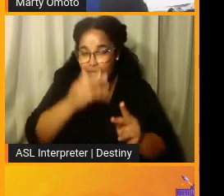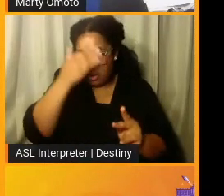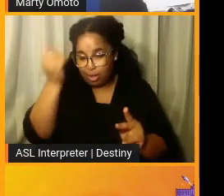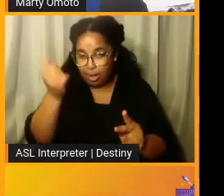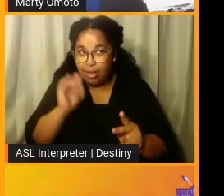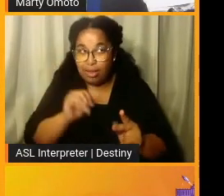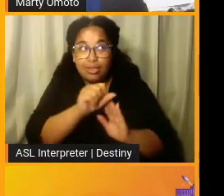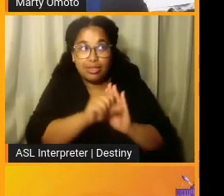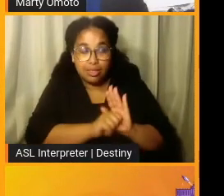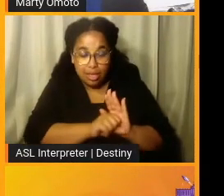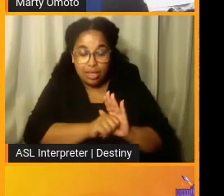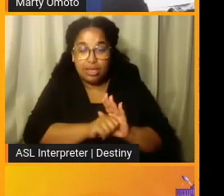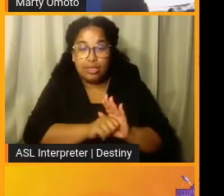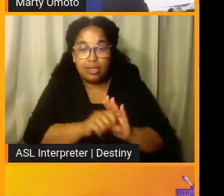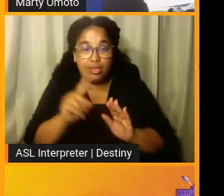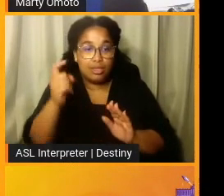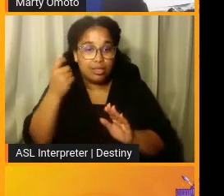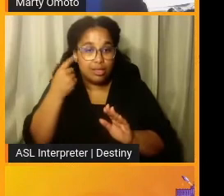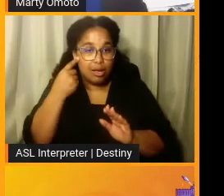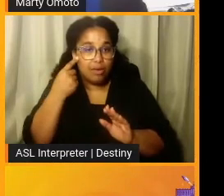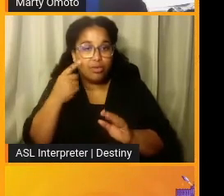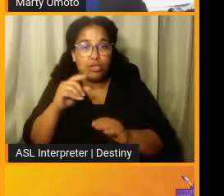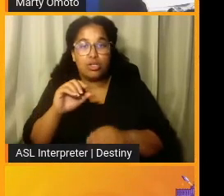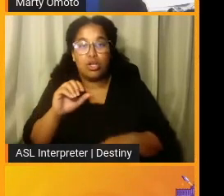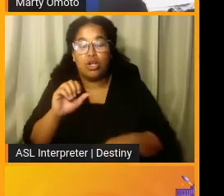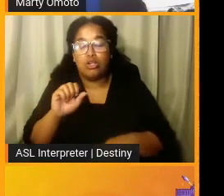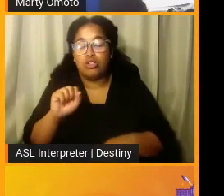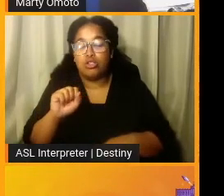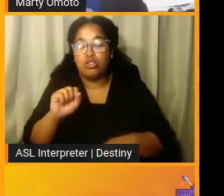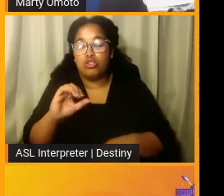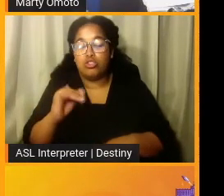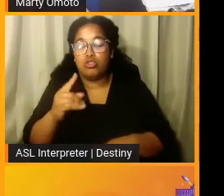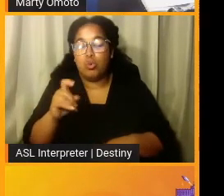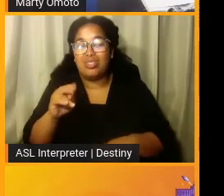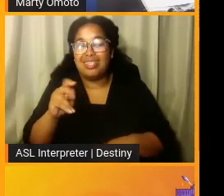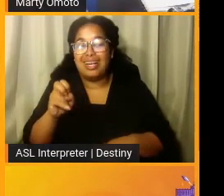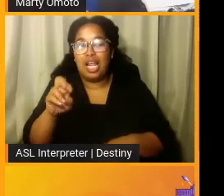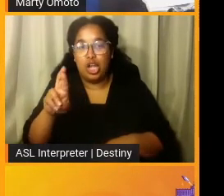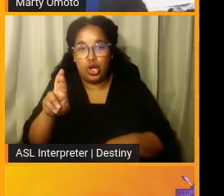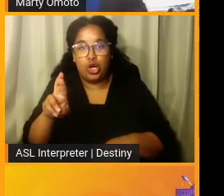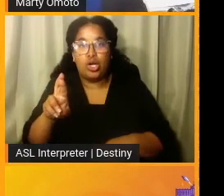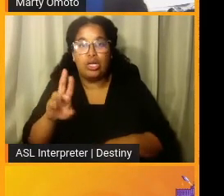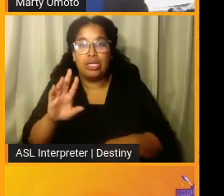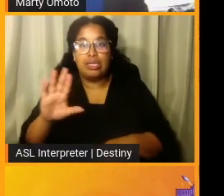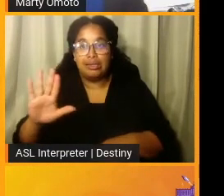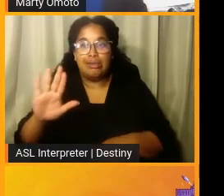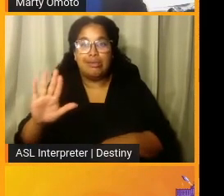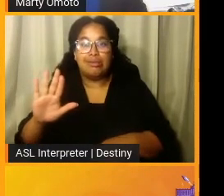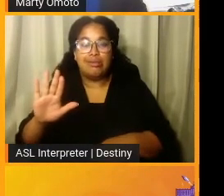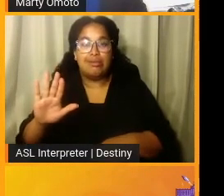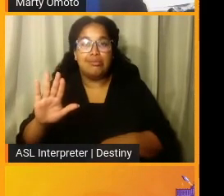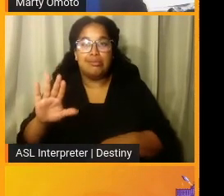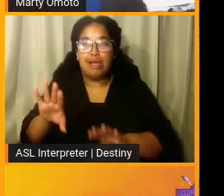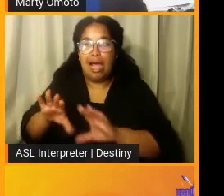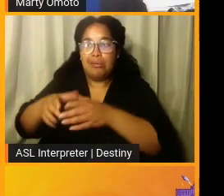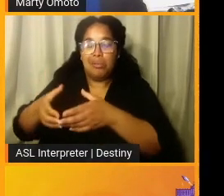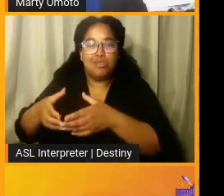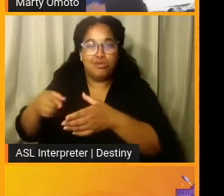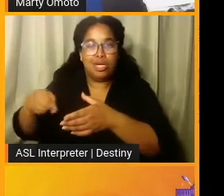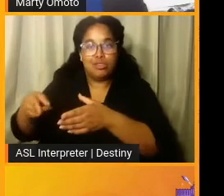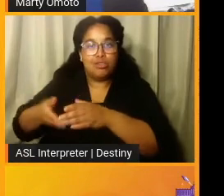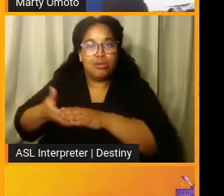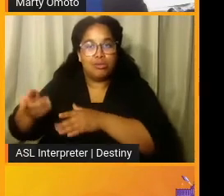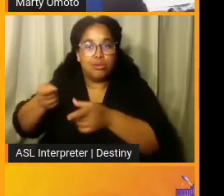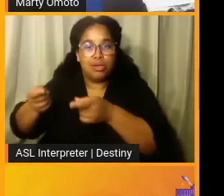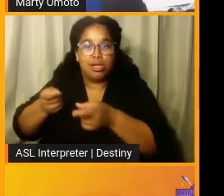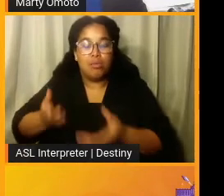state, in this case, then Governor Schwarzenegger, you know, his administration made a